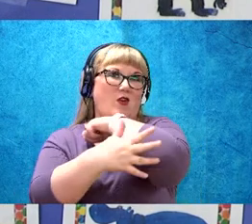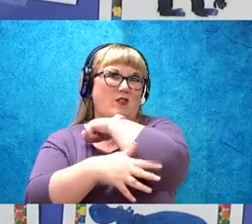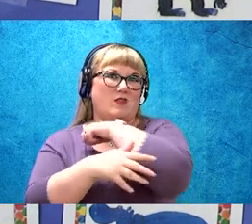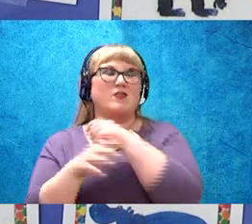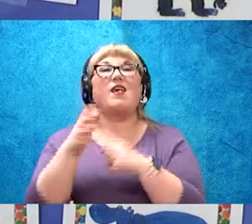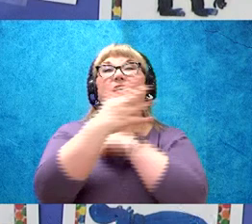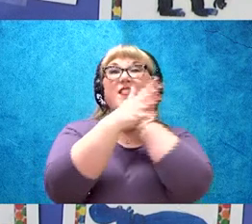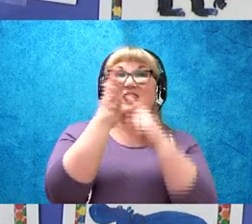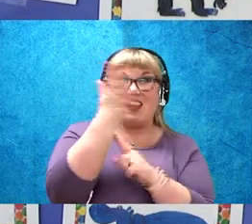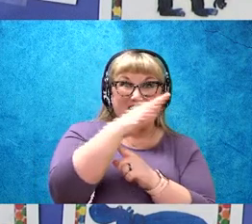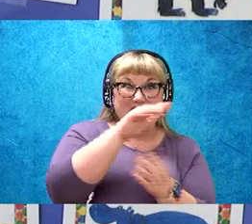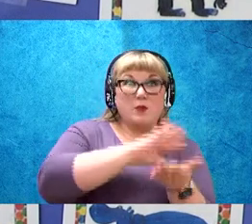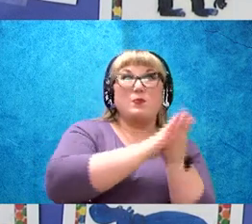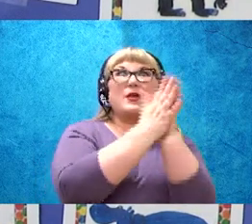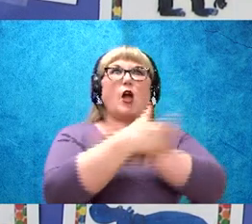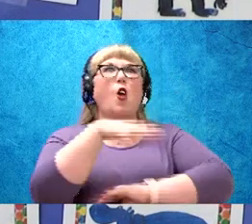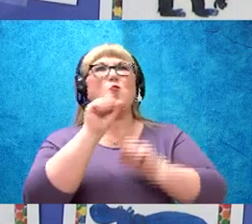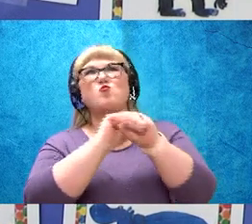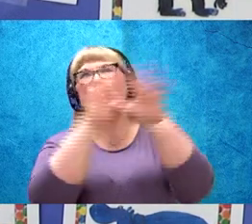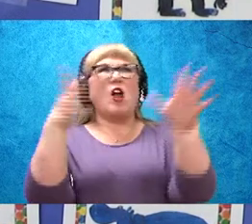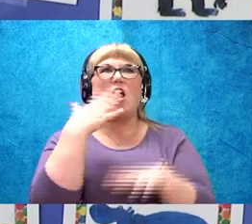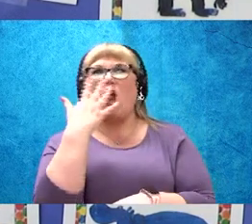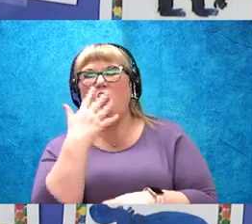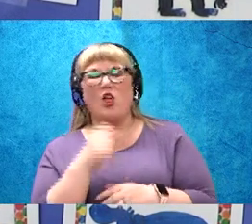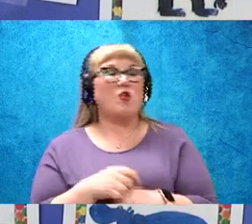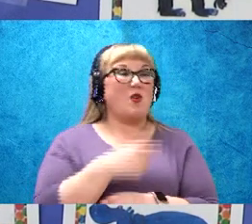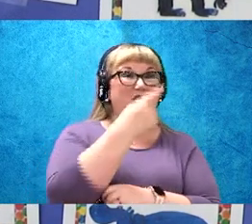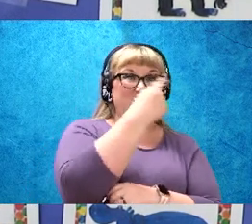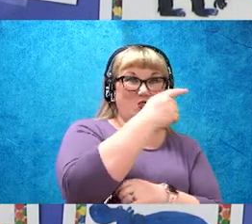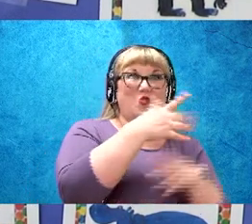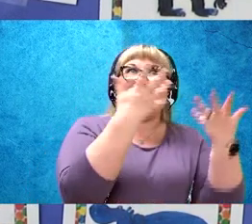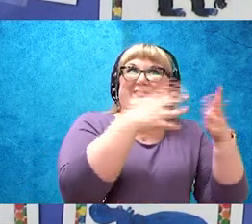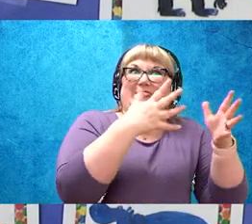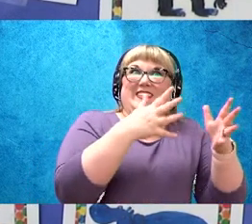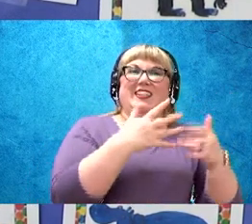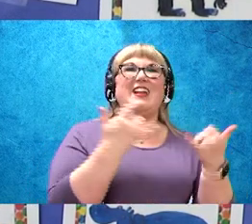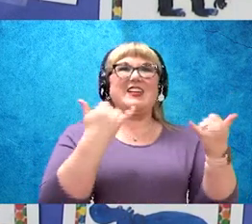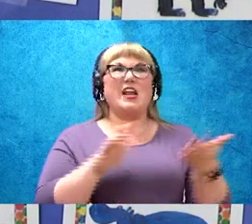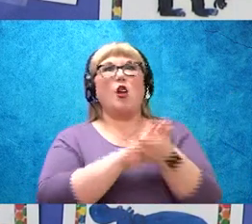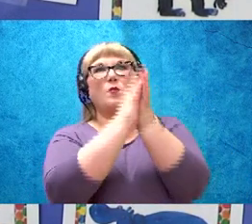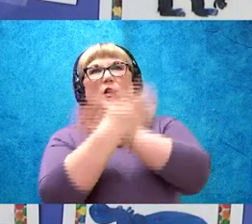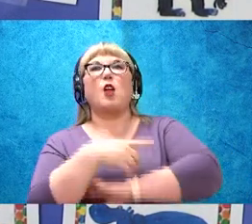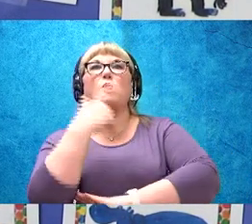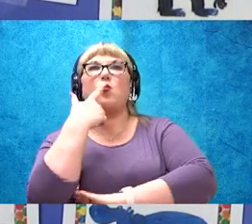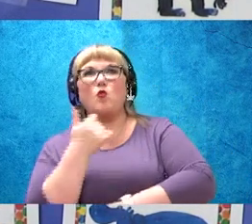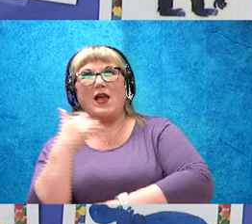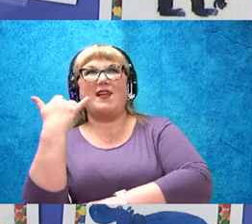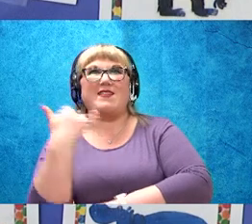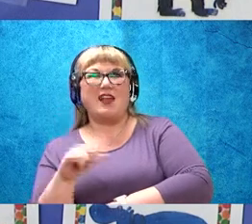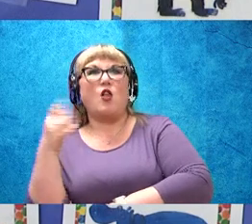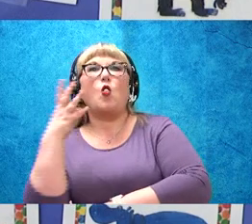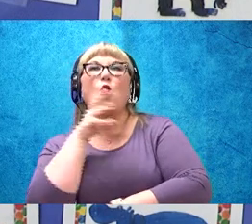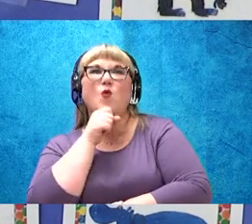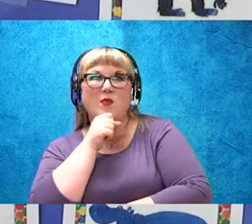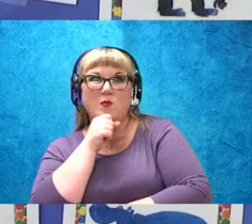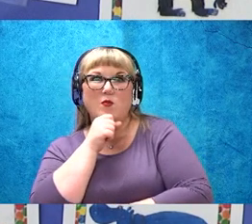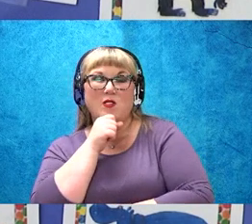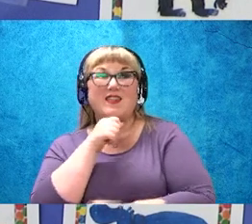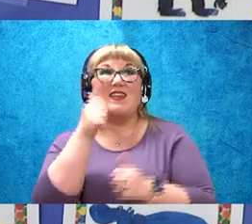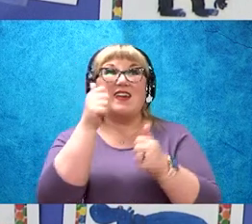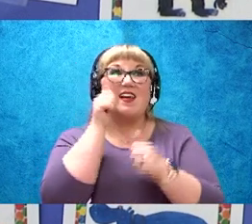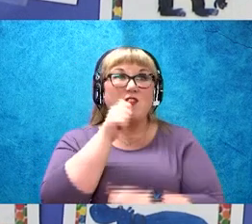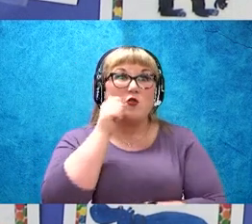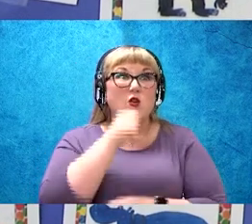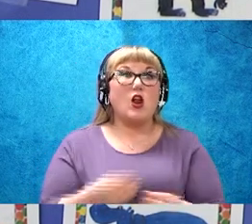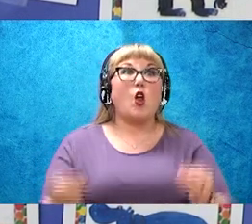leaves dry up, they change from green to yellow, red, and orange. Each day, more and more